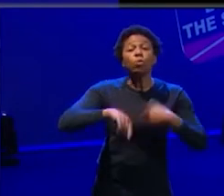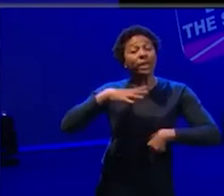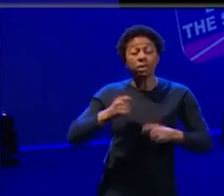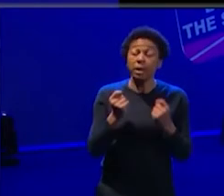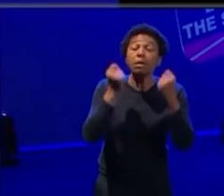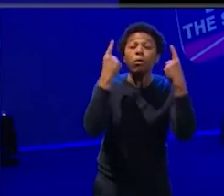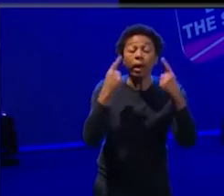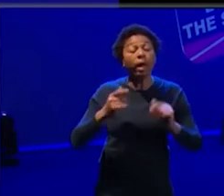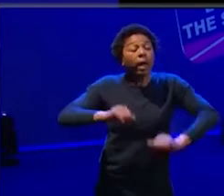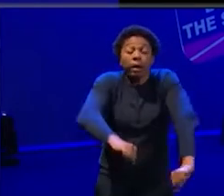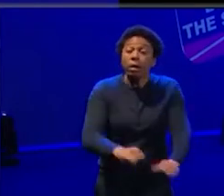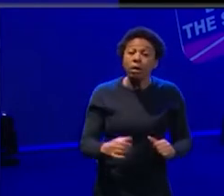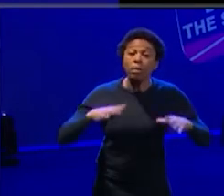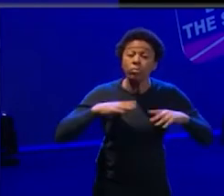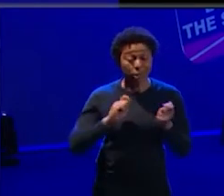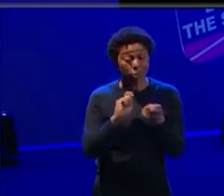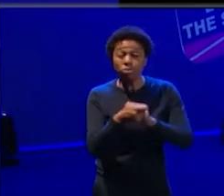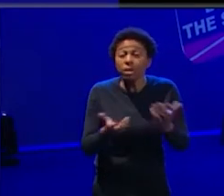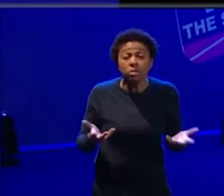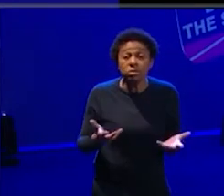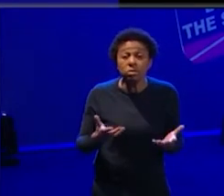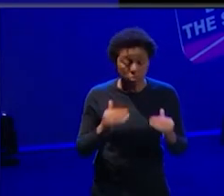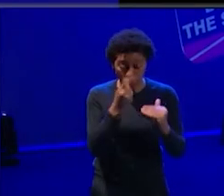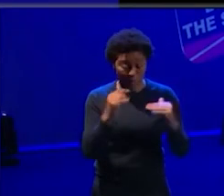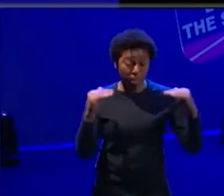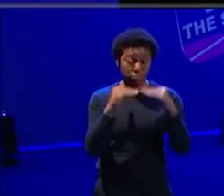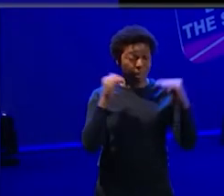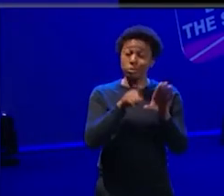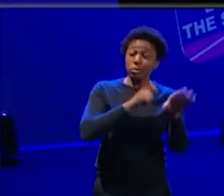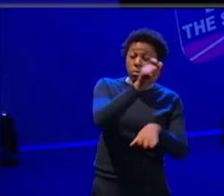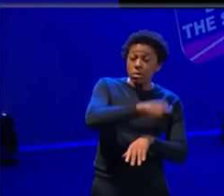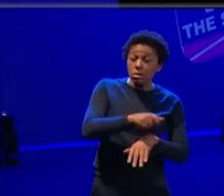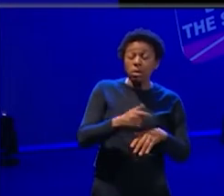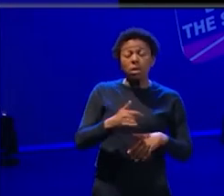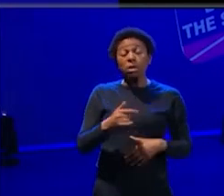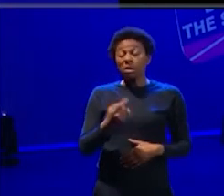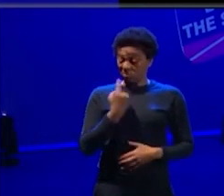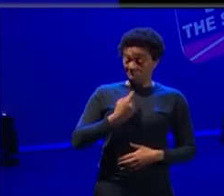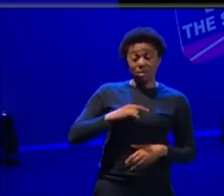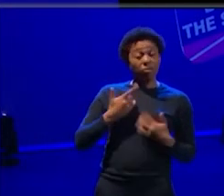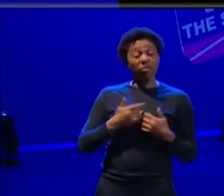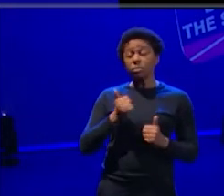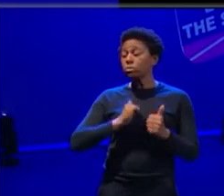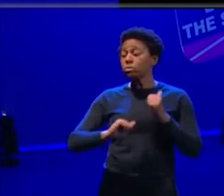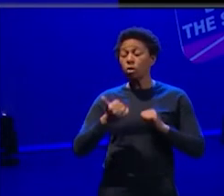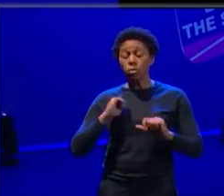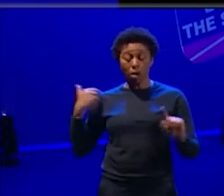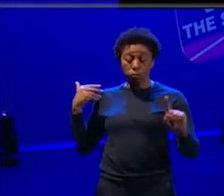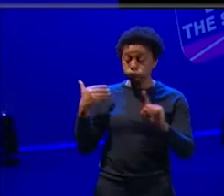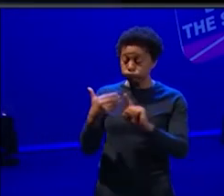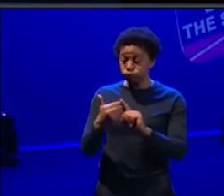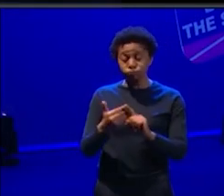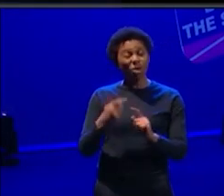and keep changing for those particular young people. And I feel very proud of the fact that we've done it so successfully for so long.